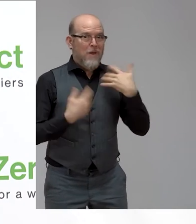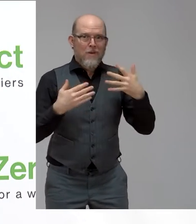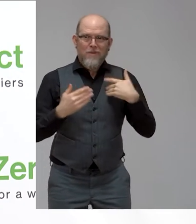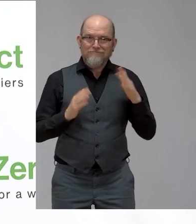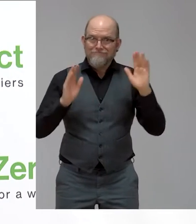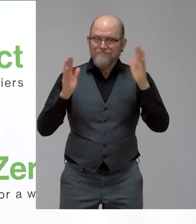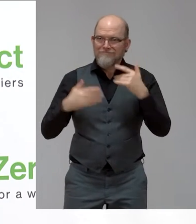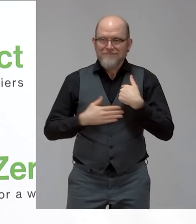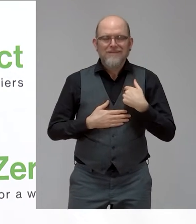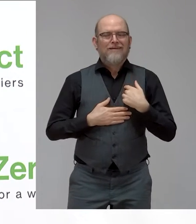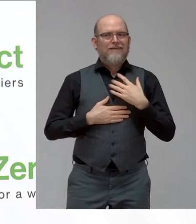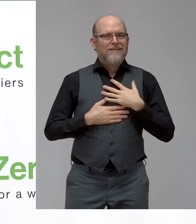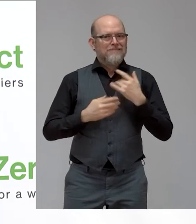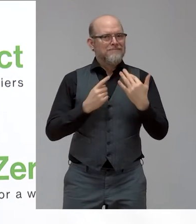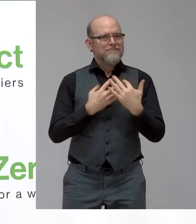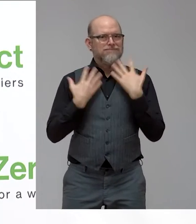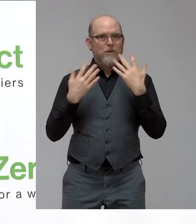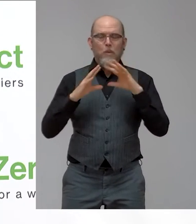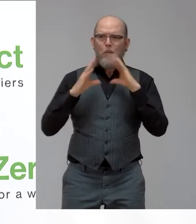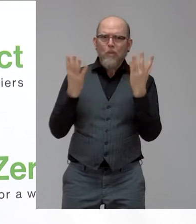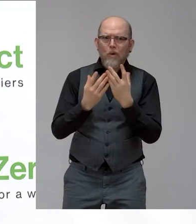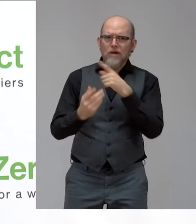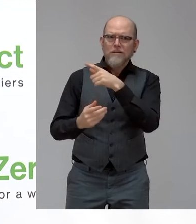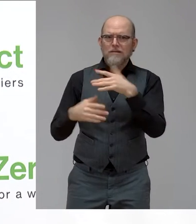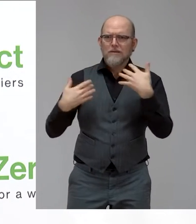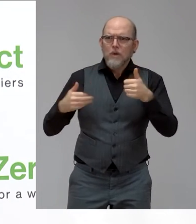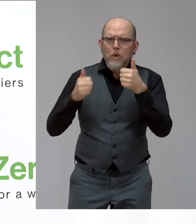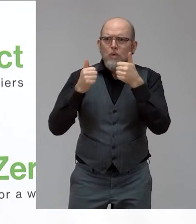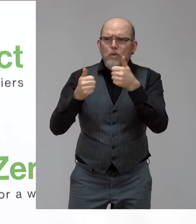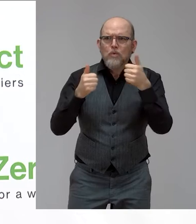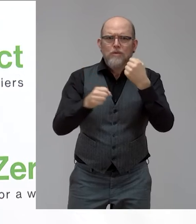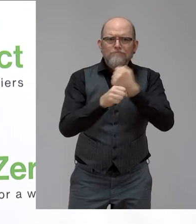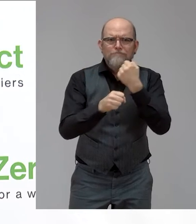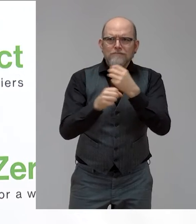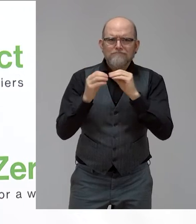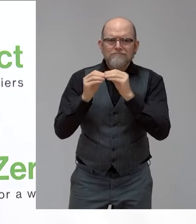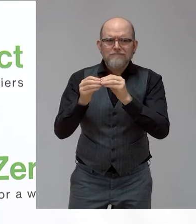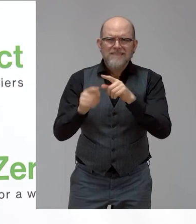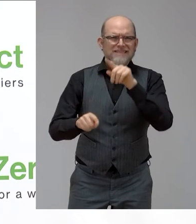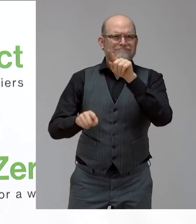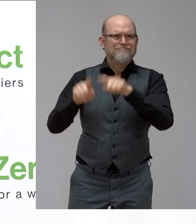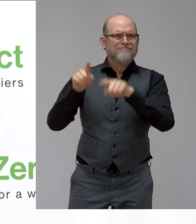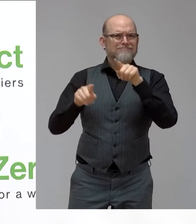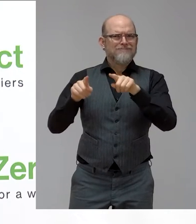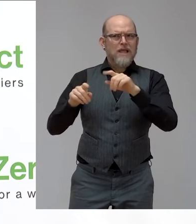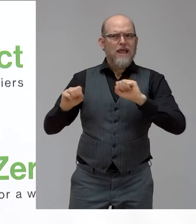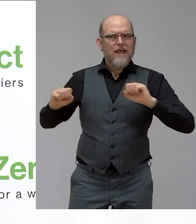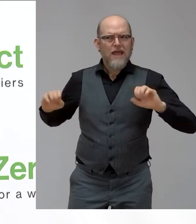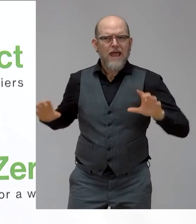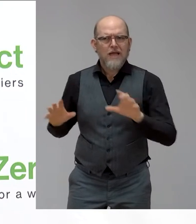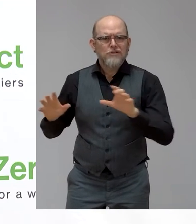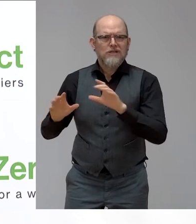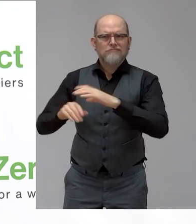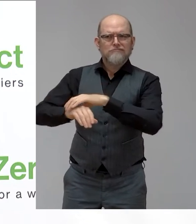the goodness in the world and the variety of initiatives that are supporting inclusion of people with disabilities,